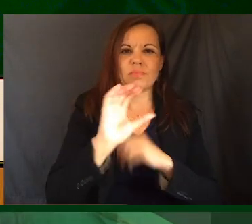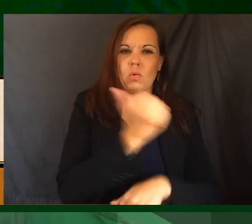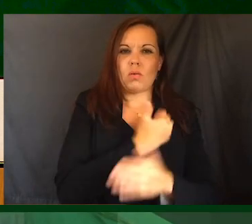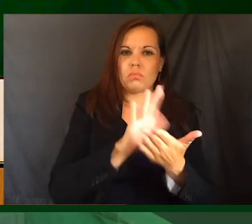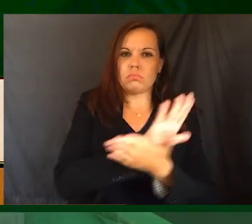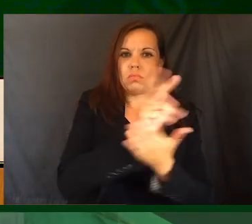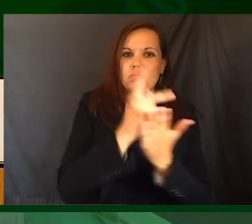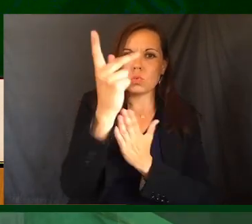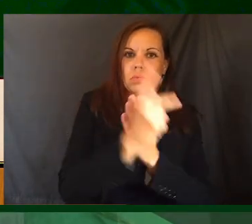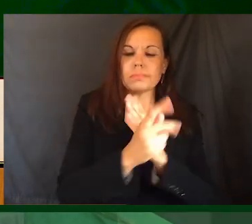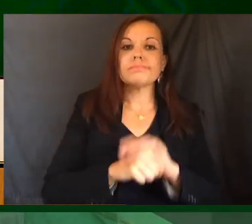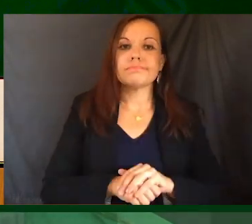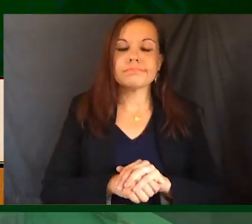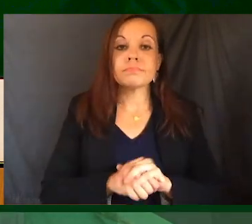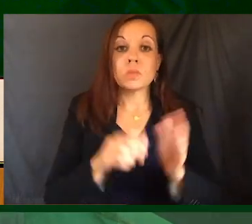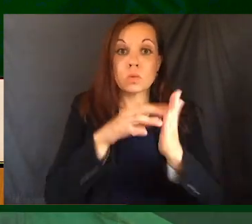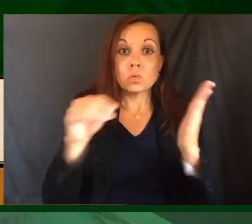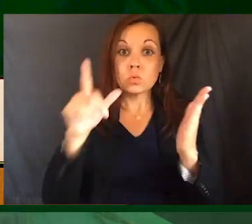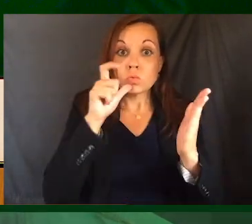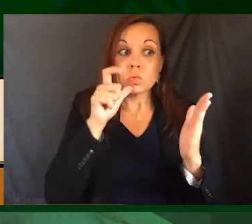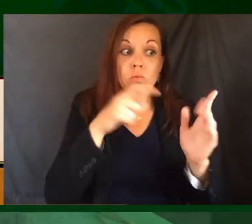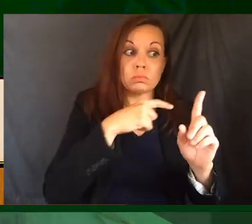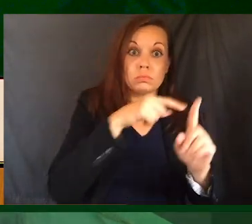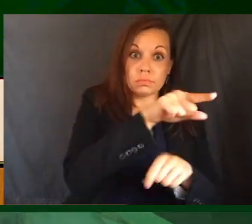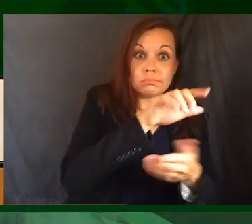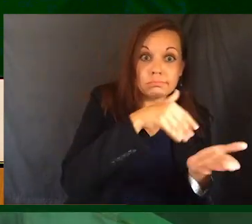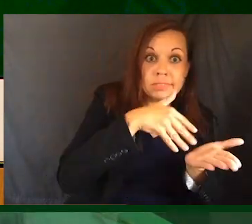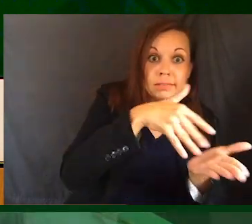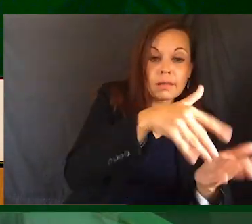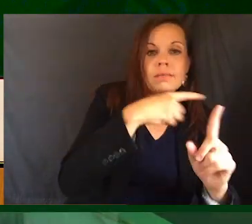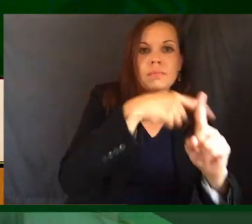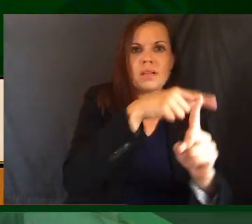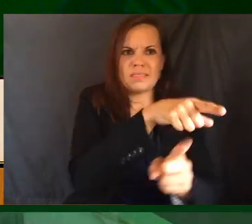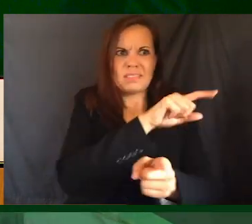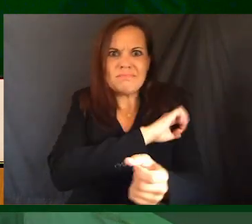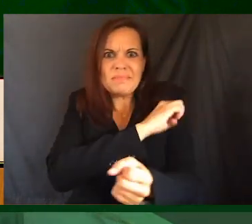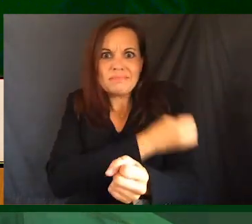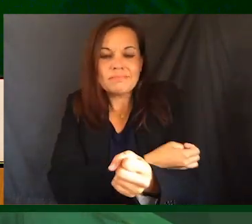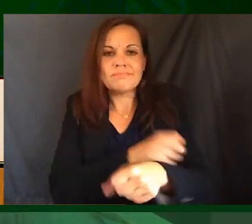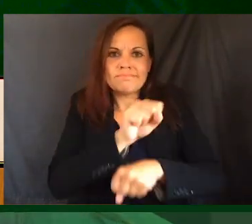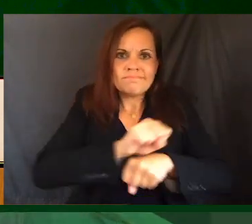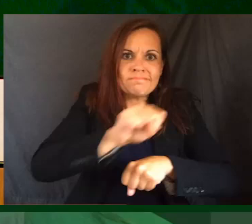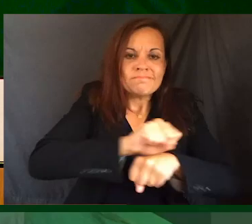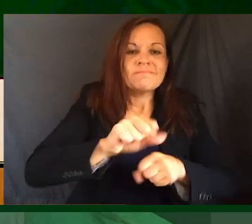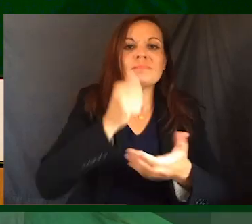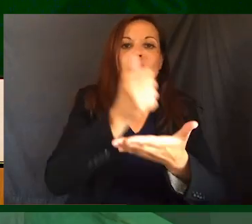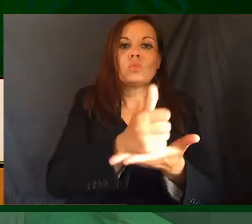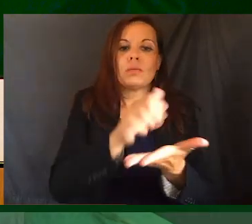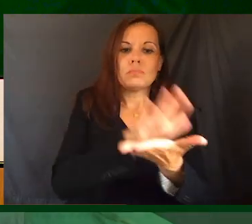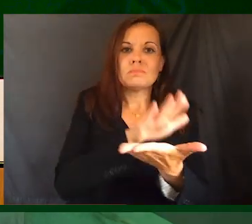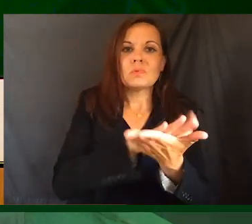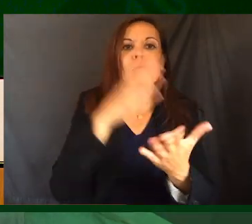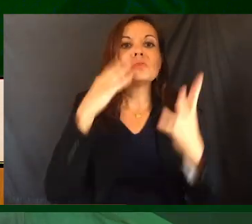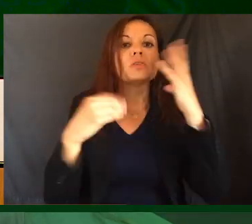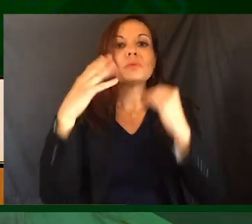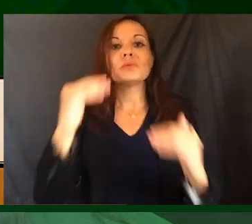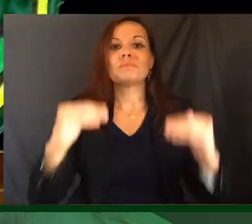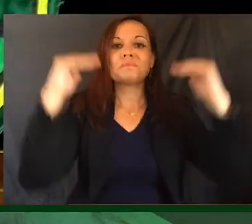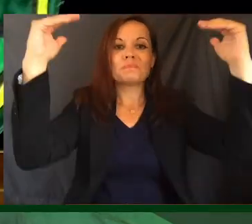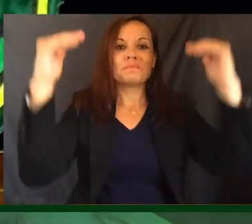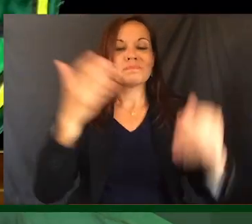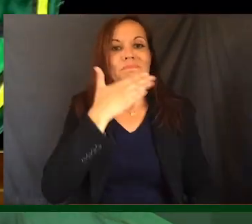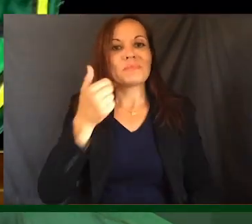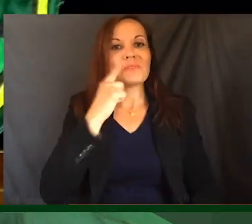They are students who, in addition to their studies, have dedicated their energy to enhancing the collegiate experience for all students.